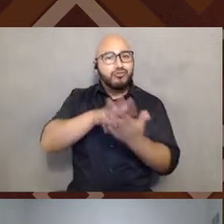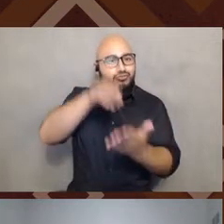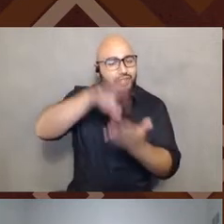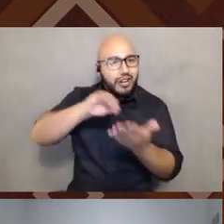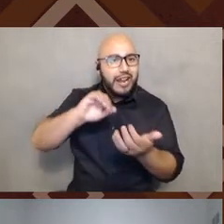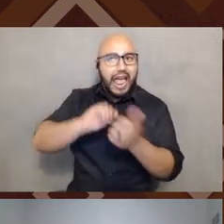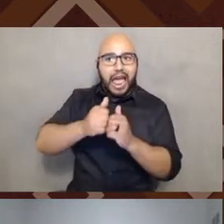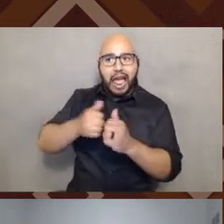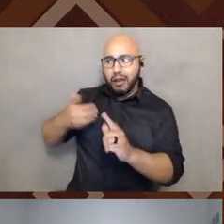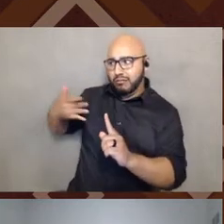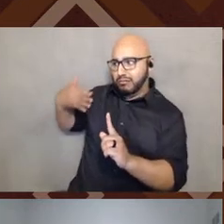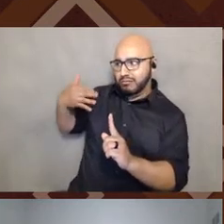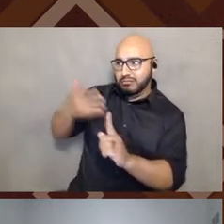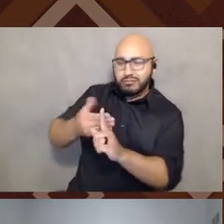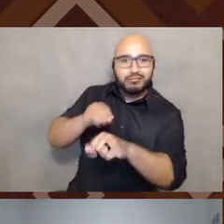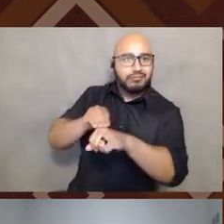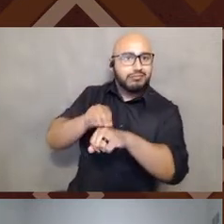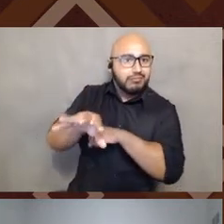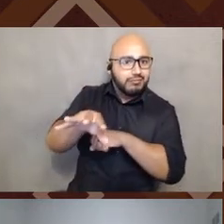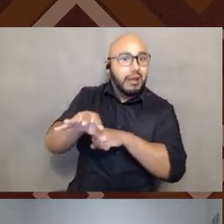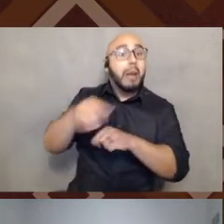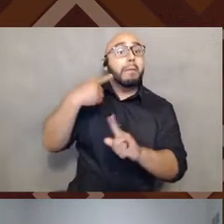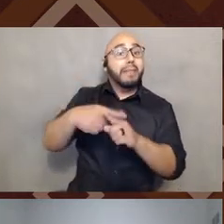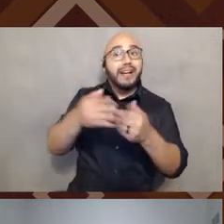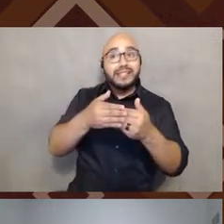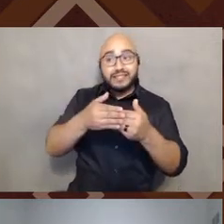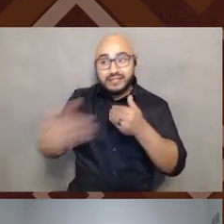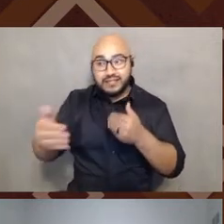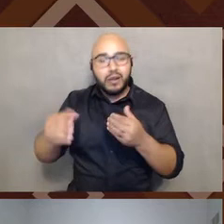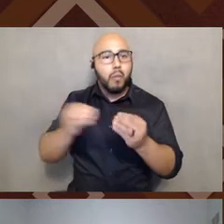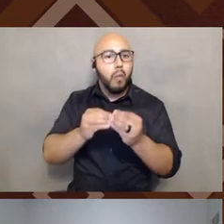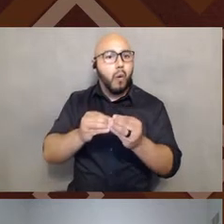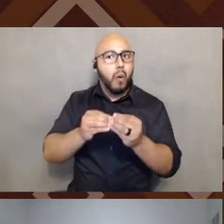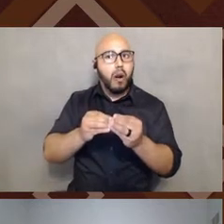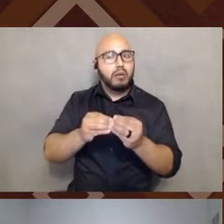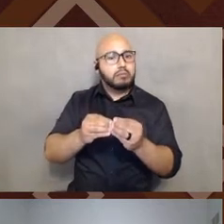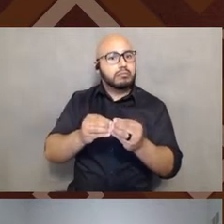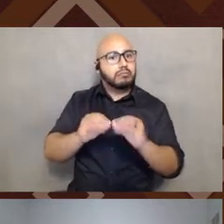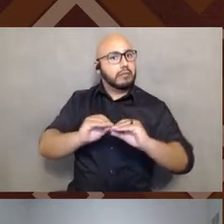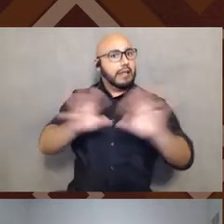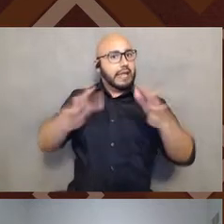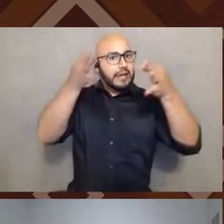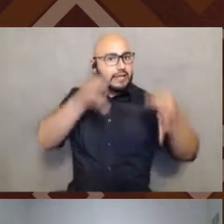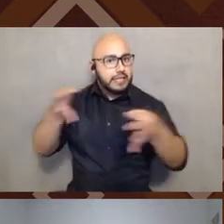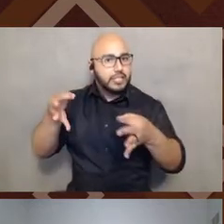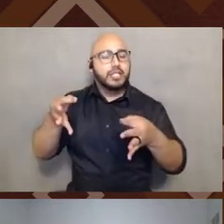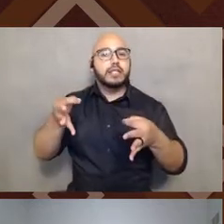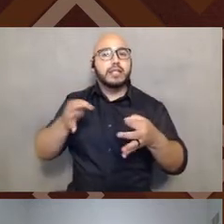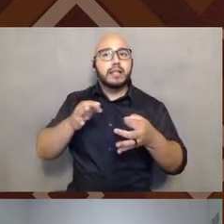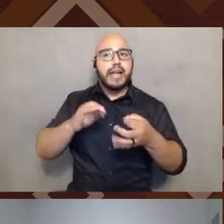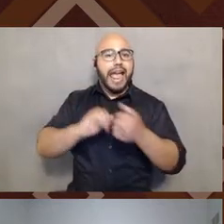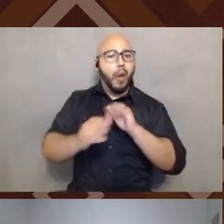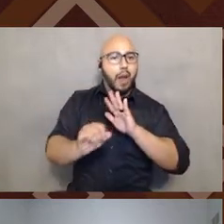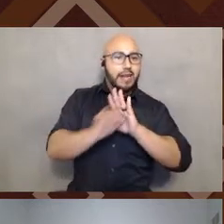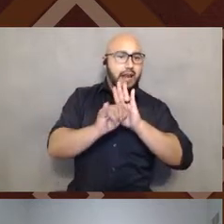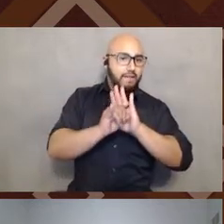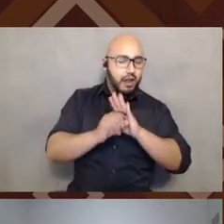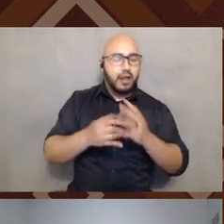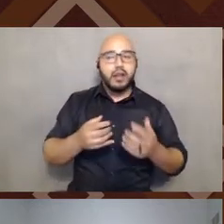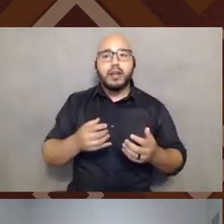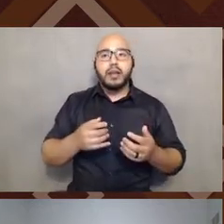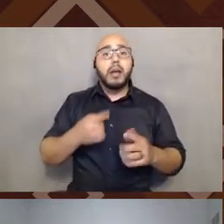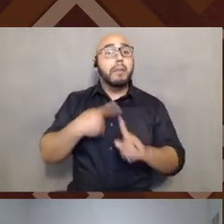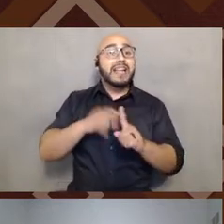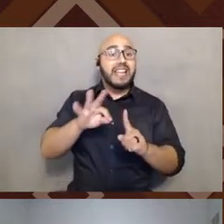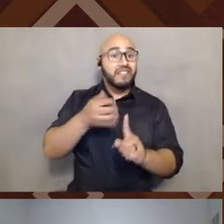and maybe how to make more informed decisions about who we identify as, if you identify as Latinx, or if you